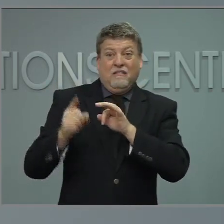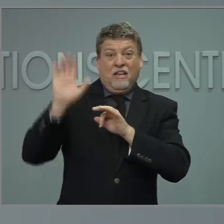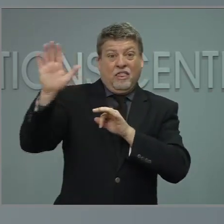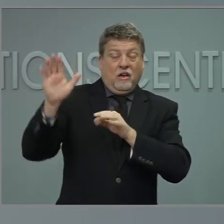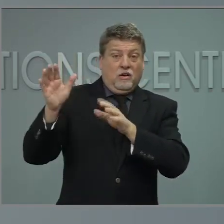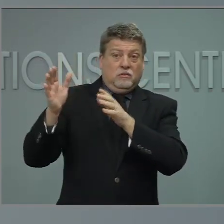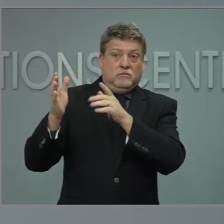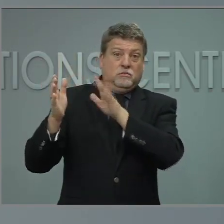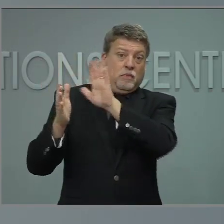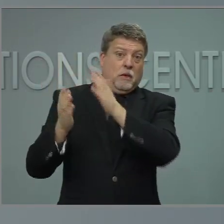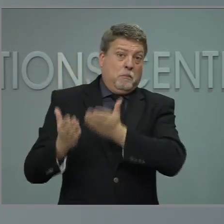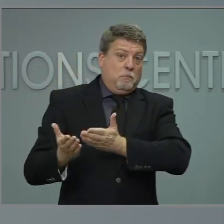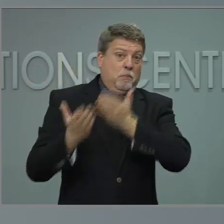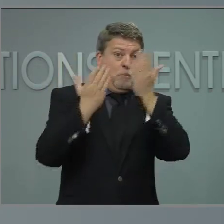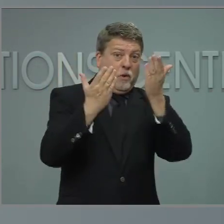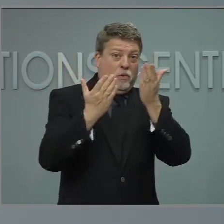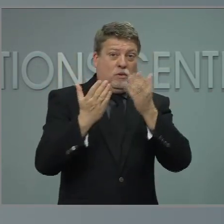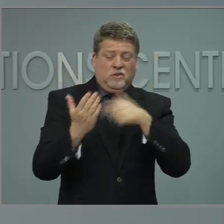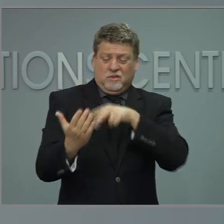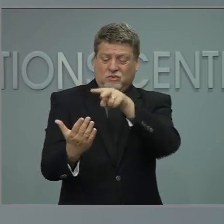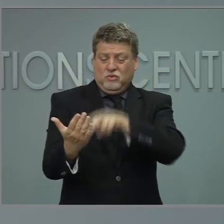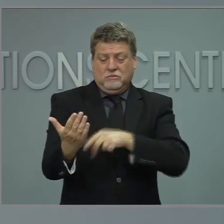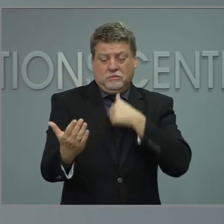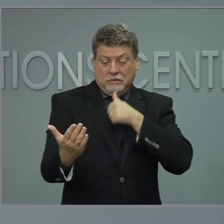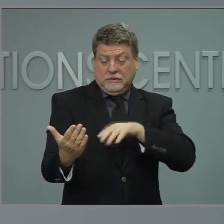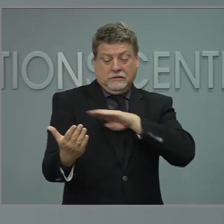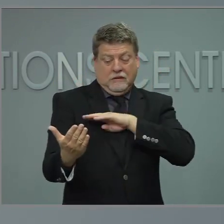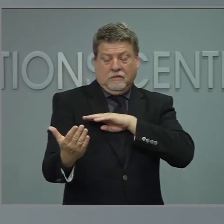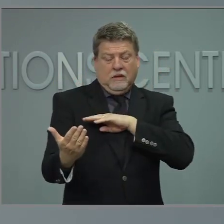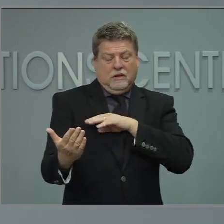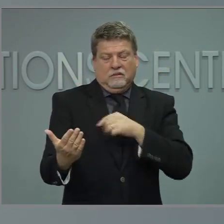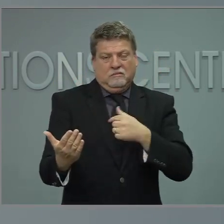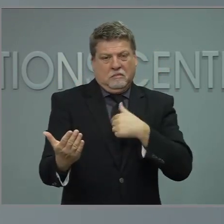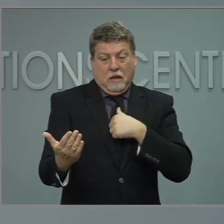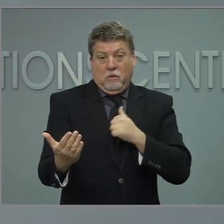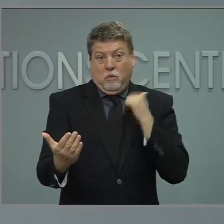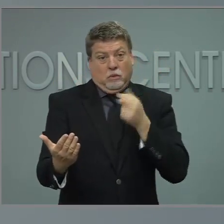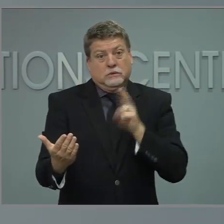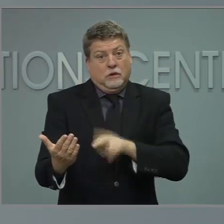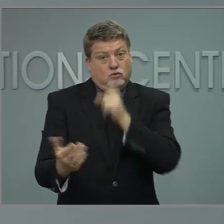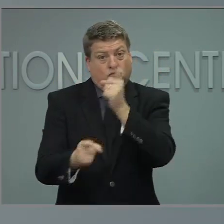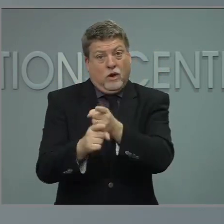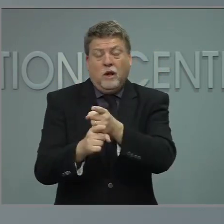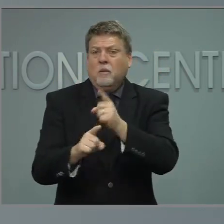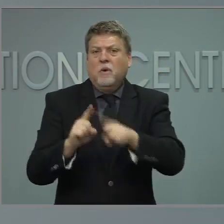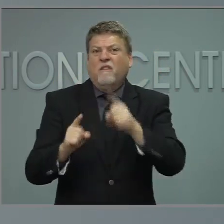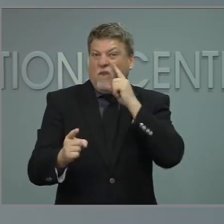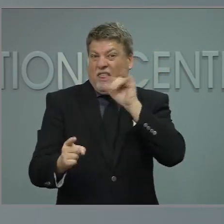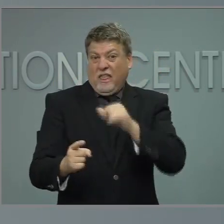not going to be dependent on any one particular issue. Next question.